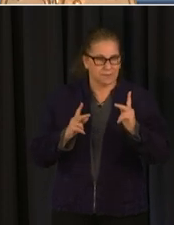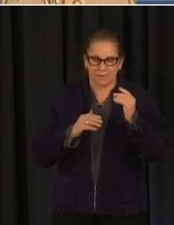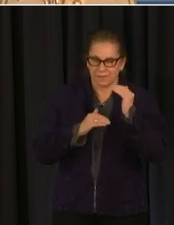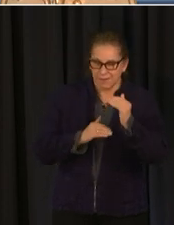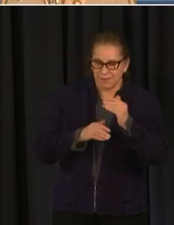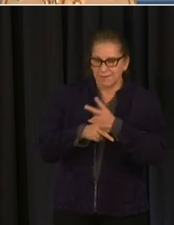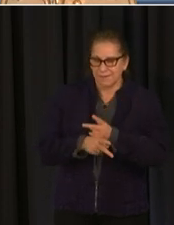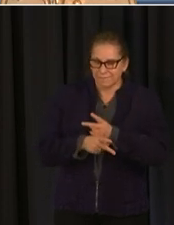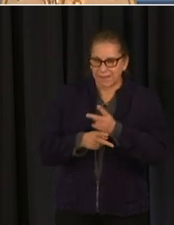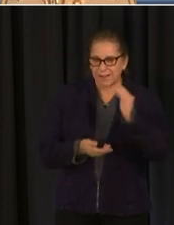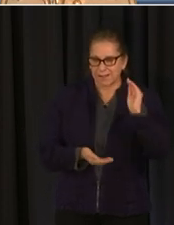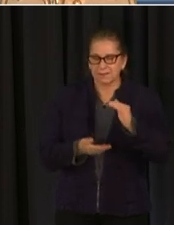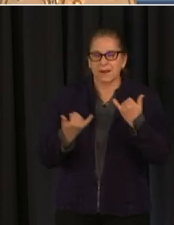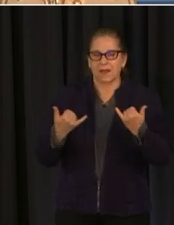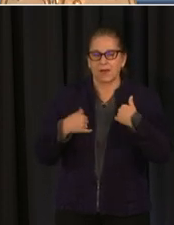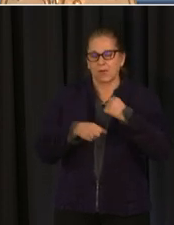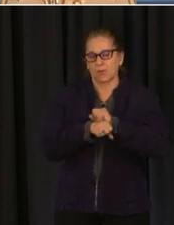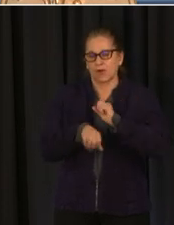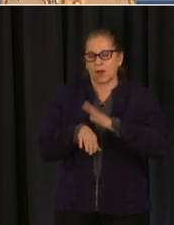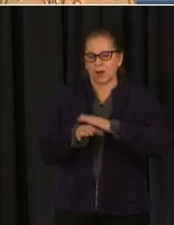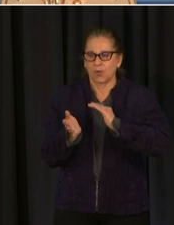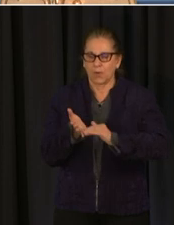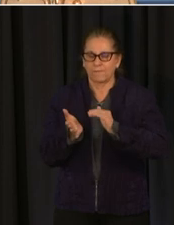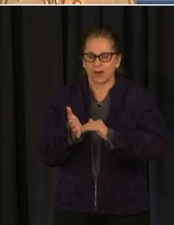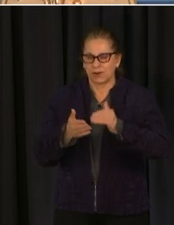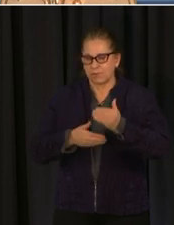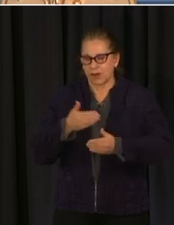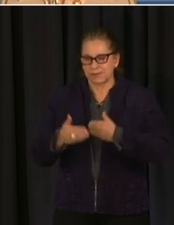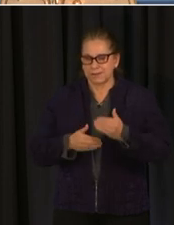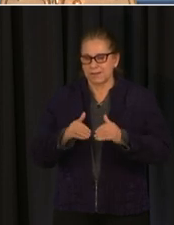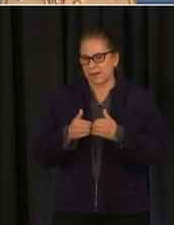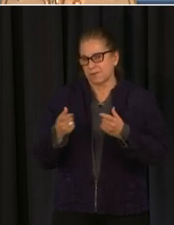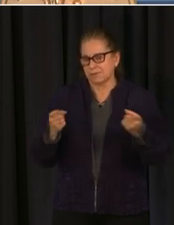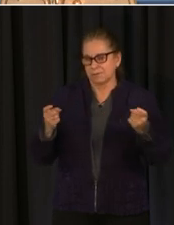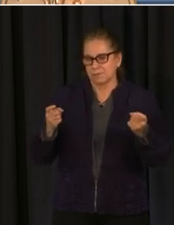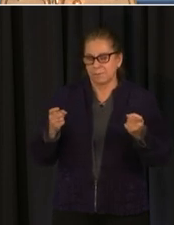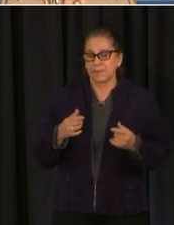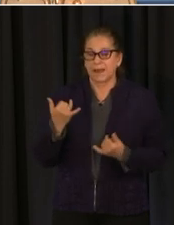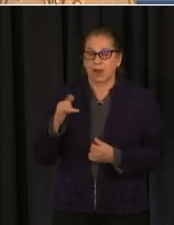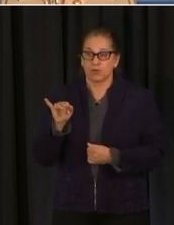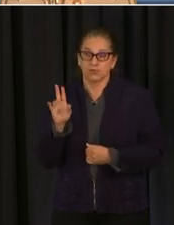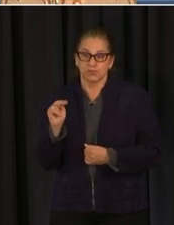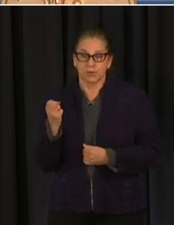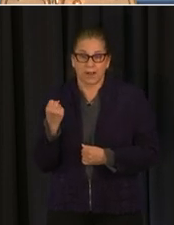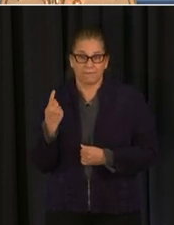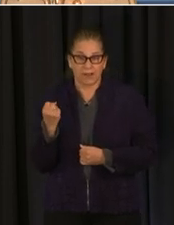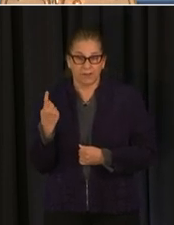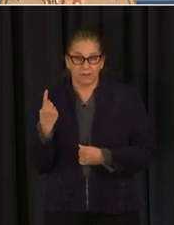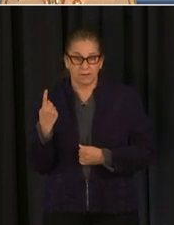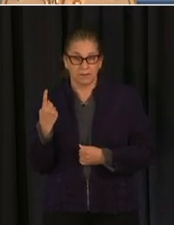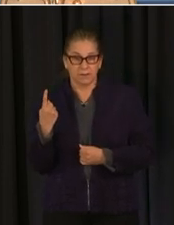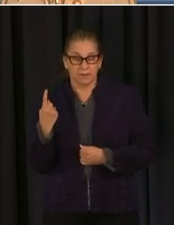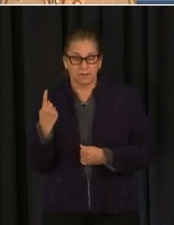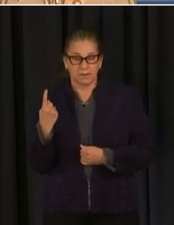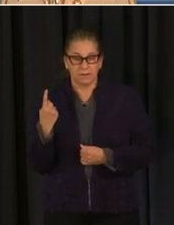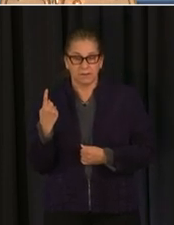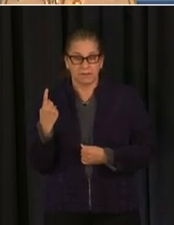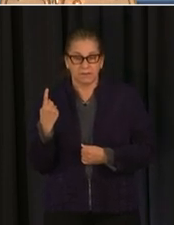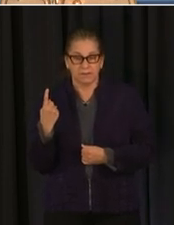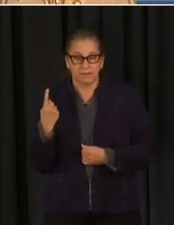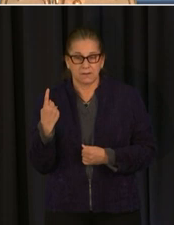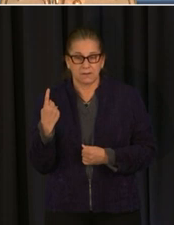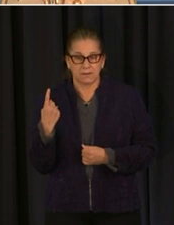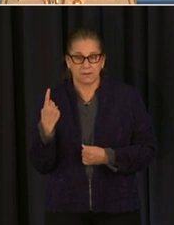in our waiver process um in on june 11th they will not be subject to the waiver process